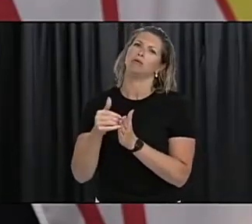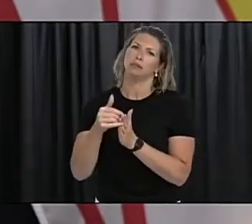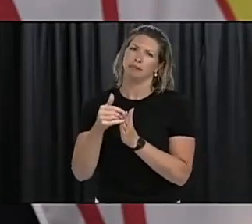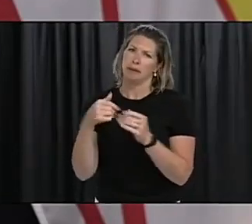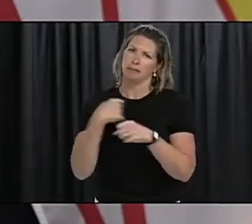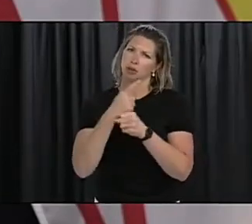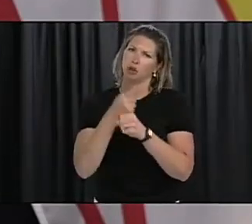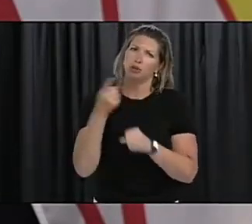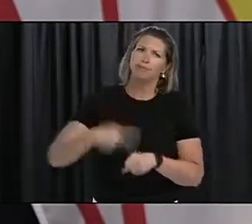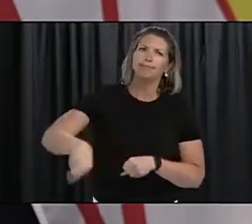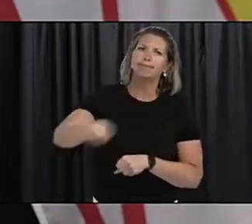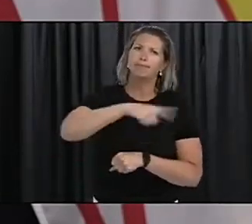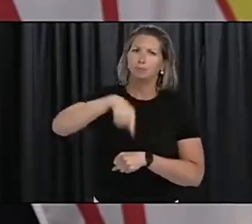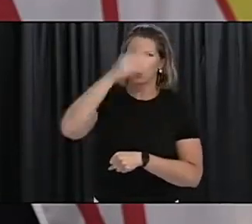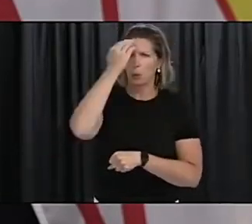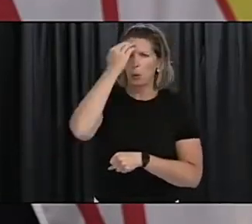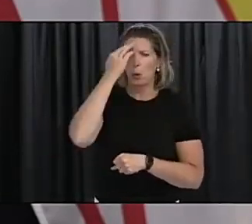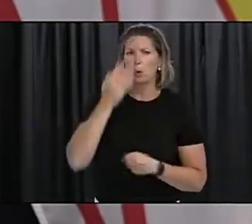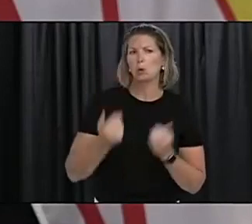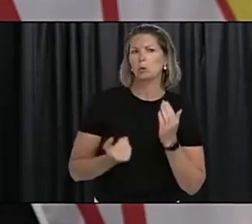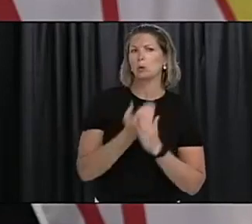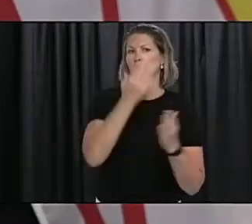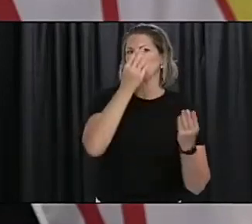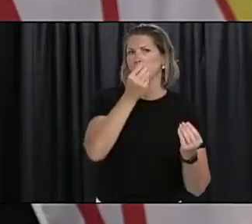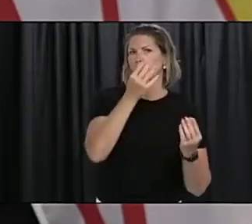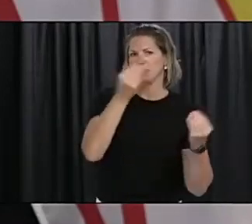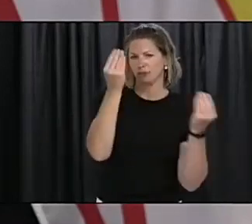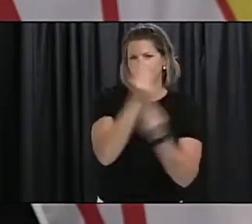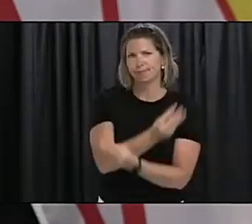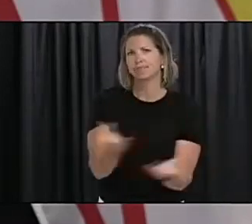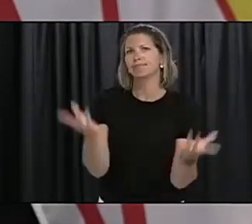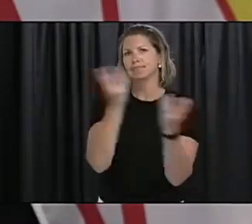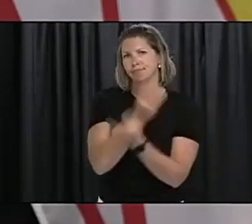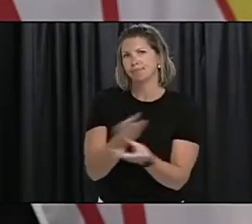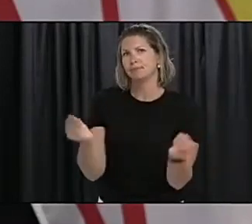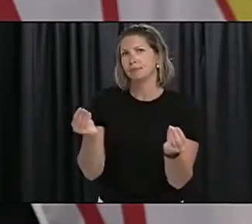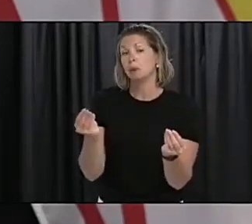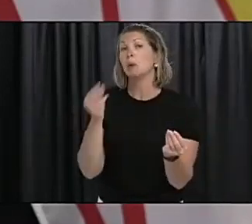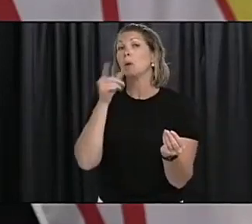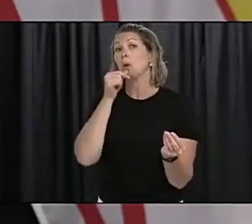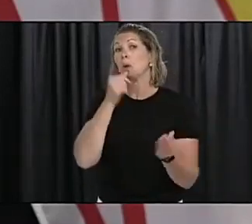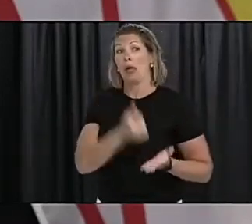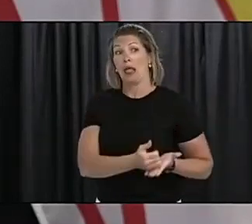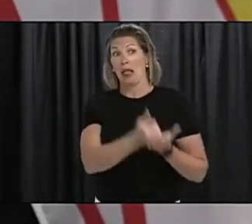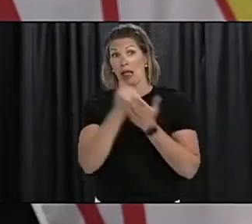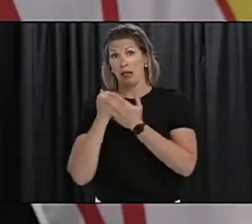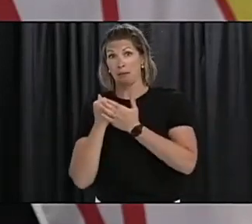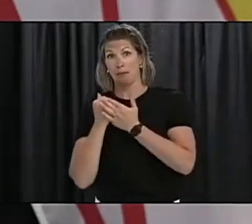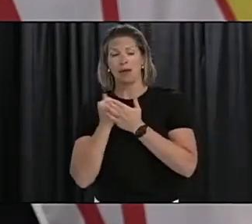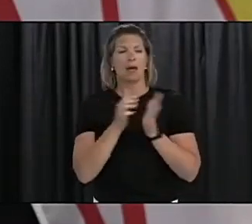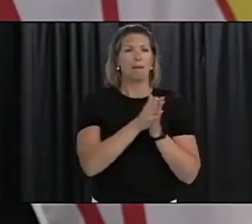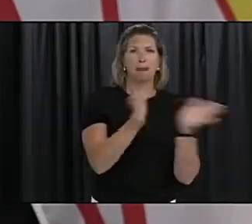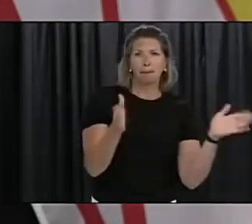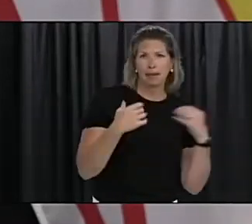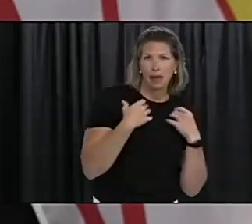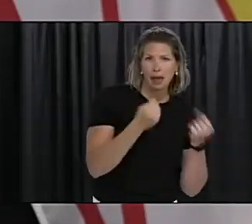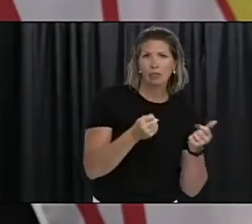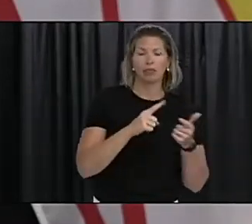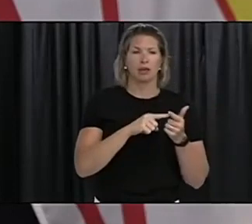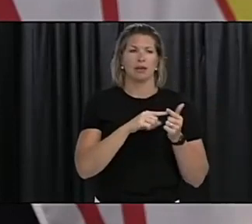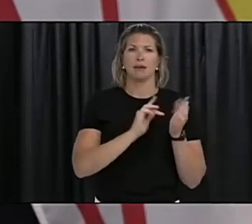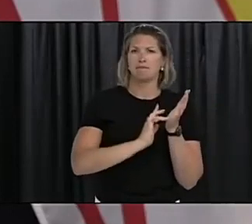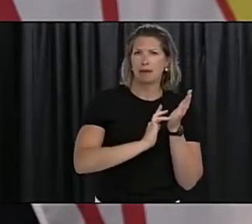Travel continues to be closely monitored by our public health officials and our chief medical officer of health. And this also